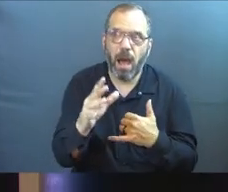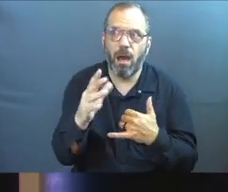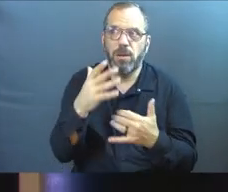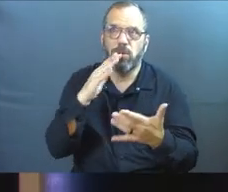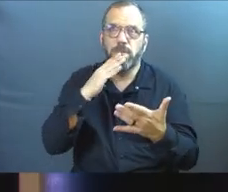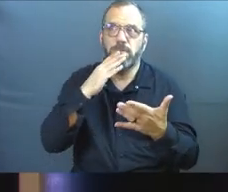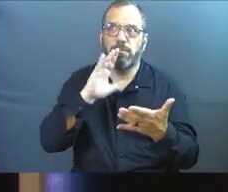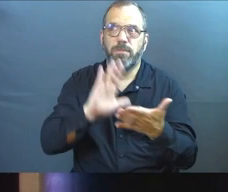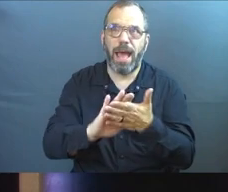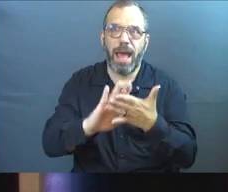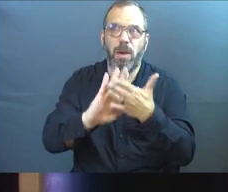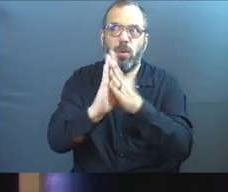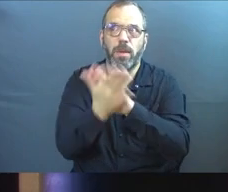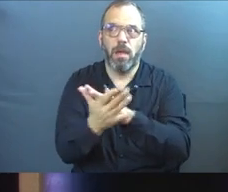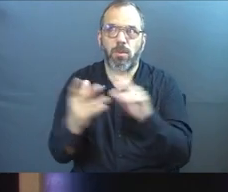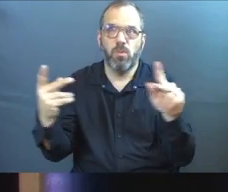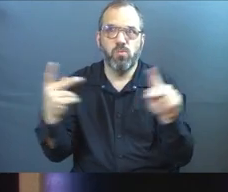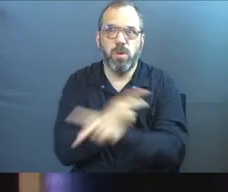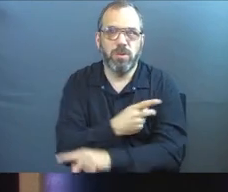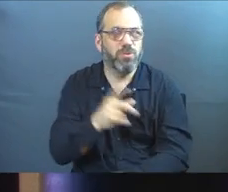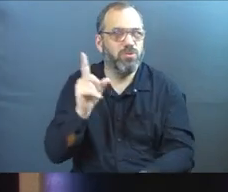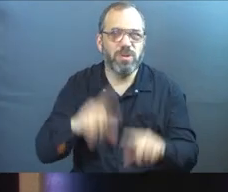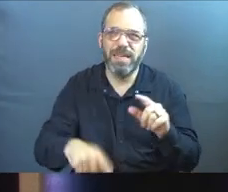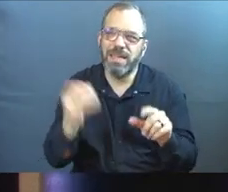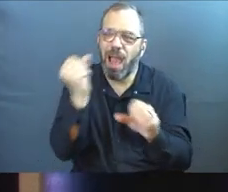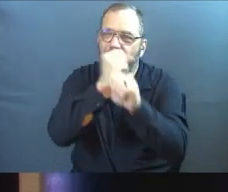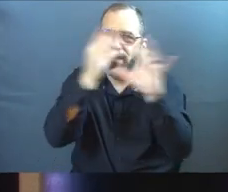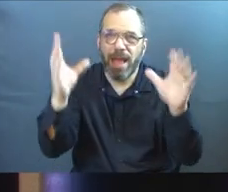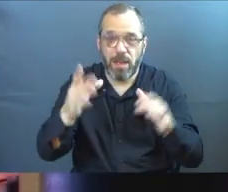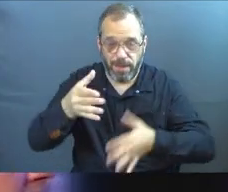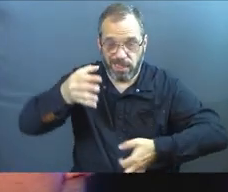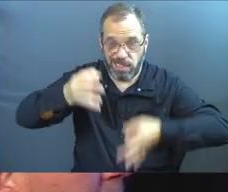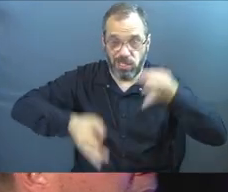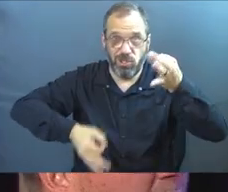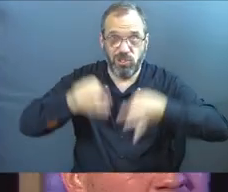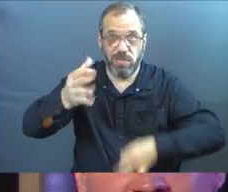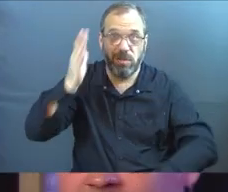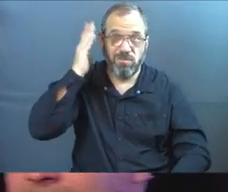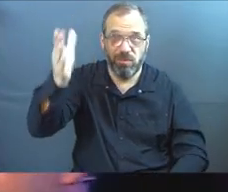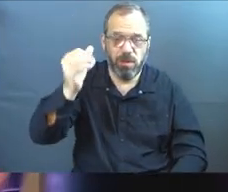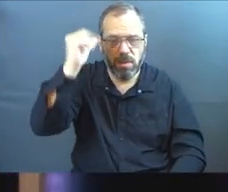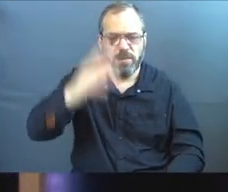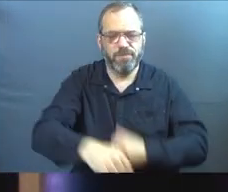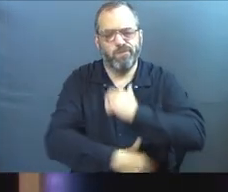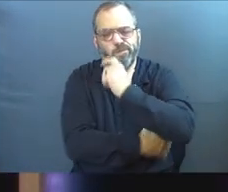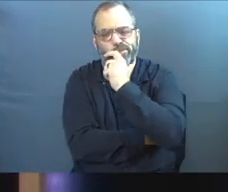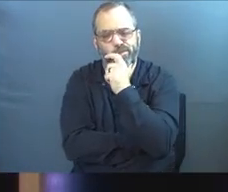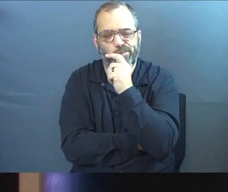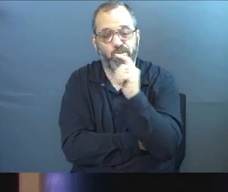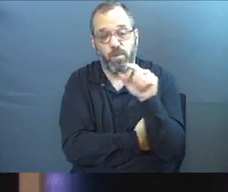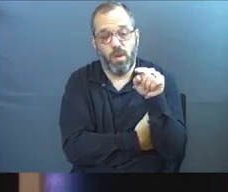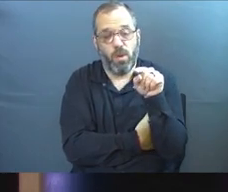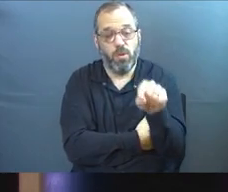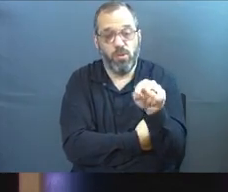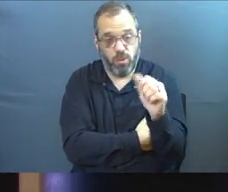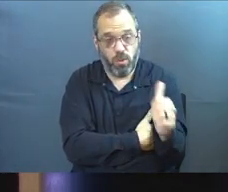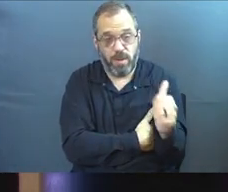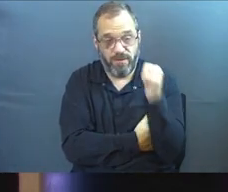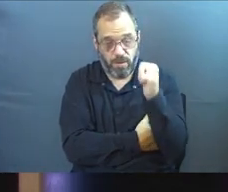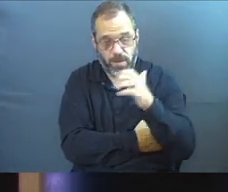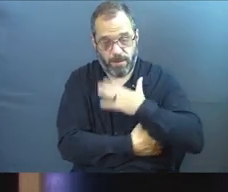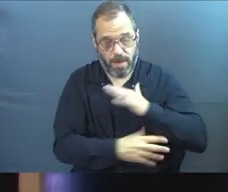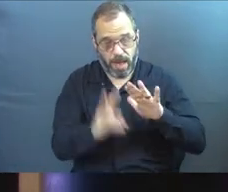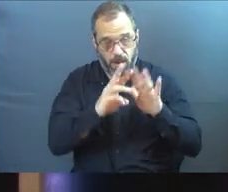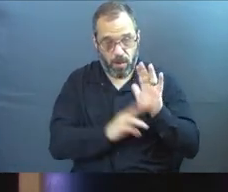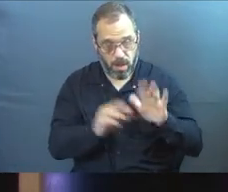how bad it's going to get. Because at the judgment, God will say, you refuse that